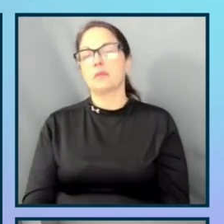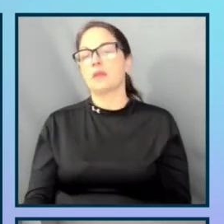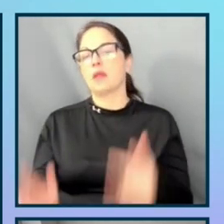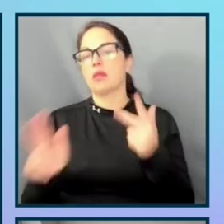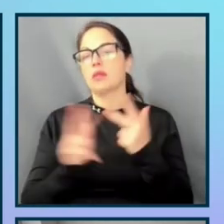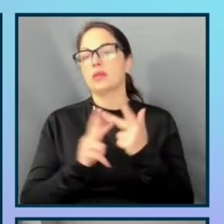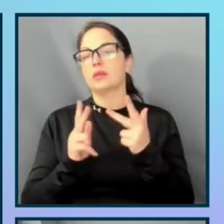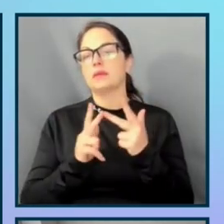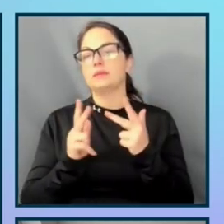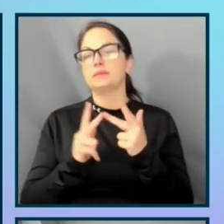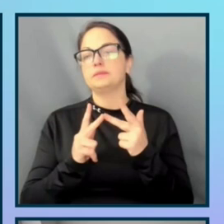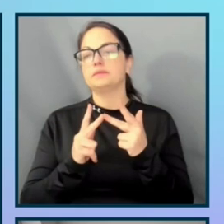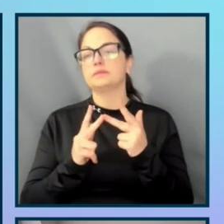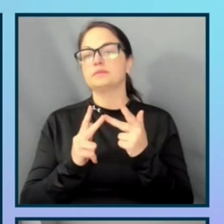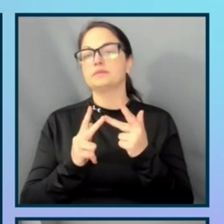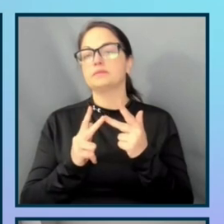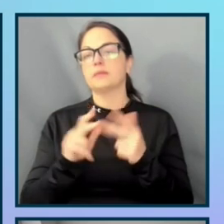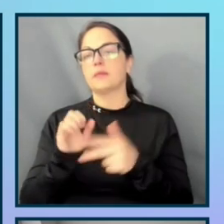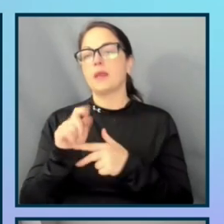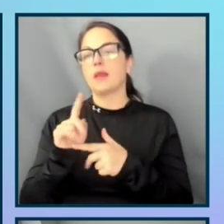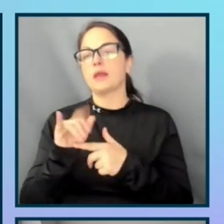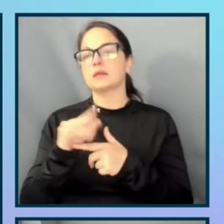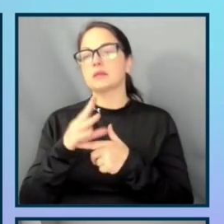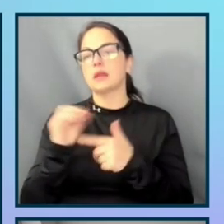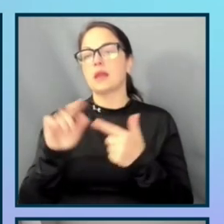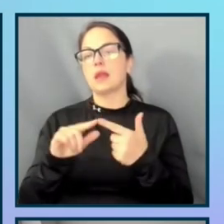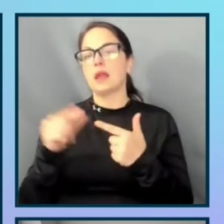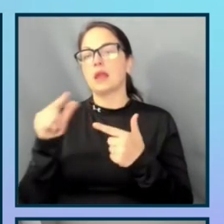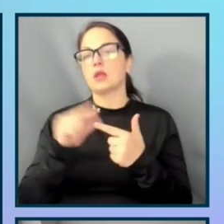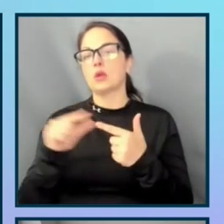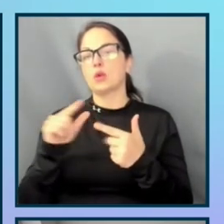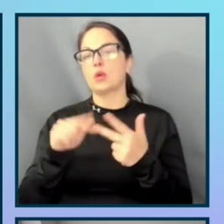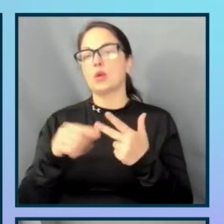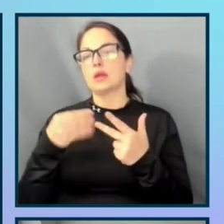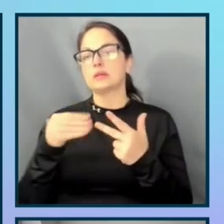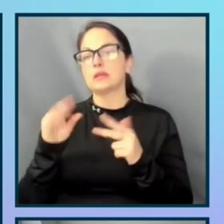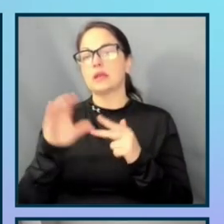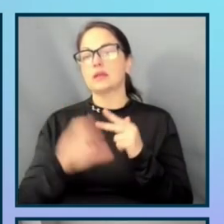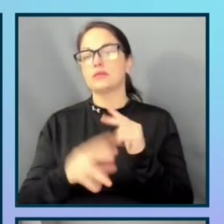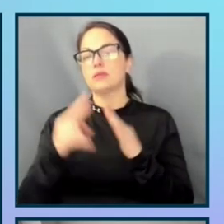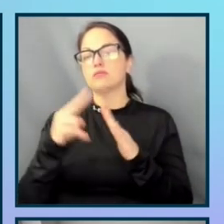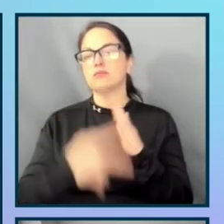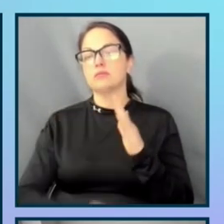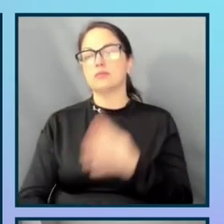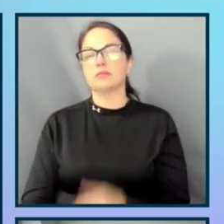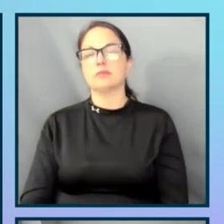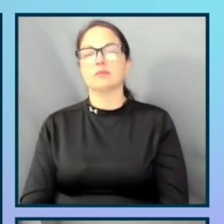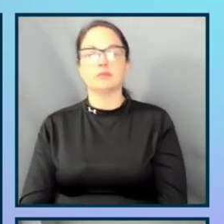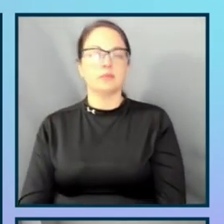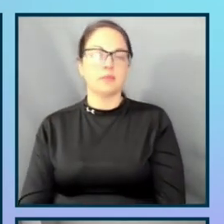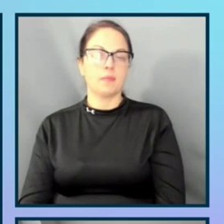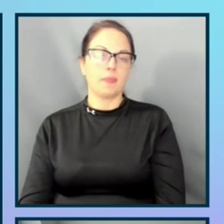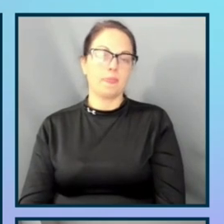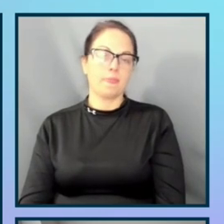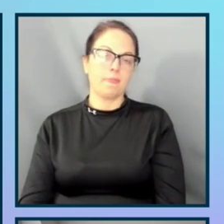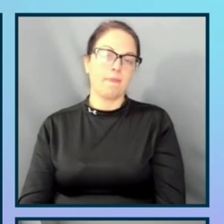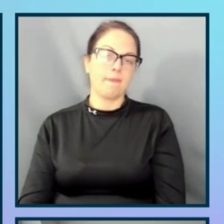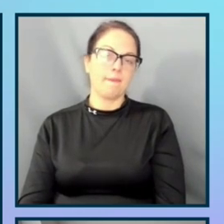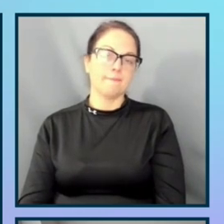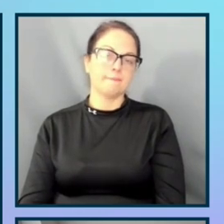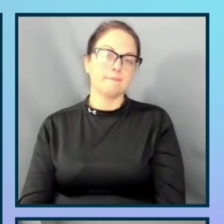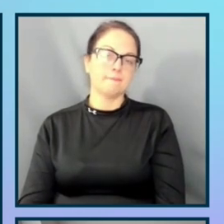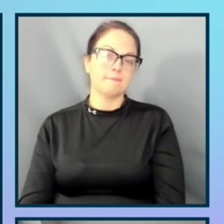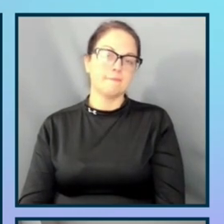leading tech companies such as Etsy, Google, and Salesforce who are hiring for inclusive design specific research